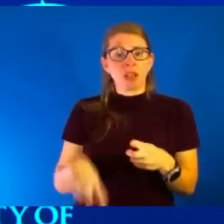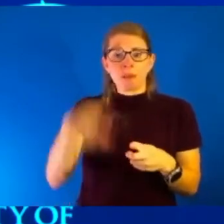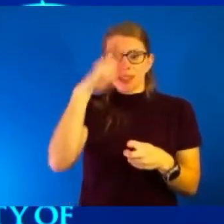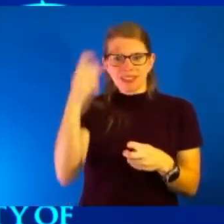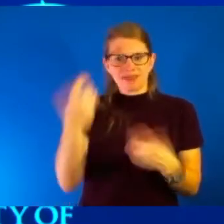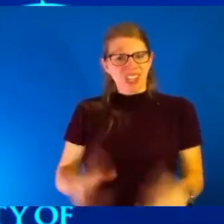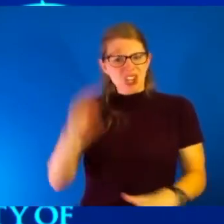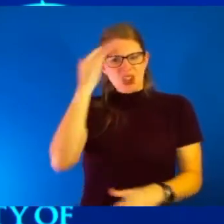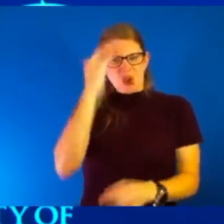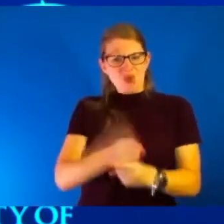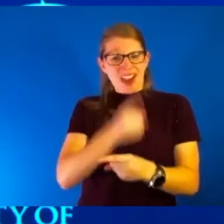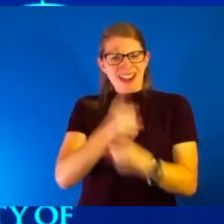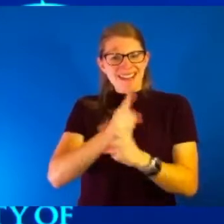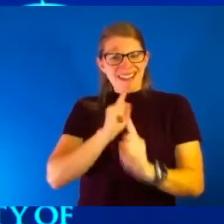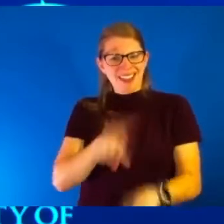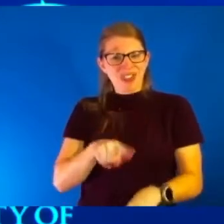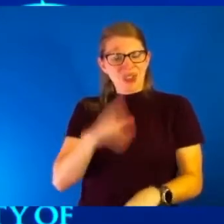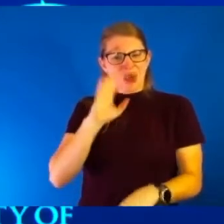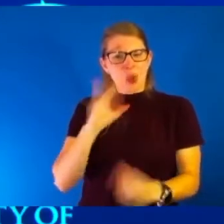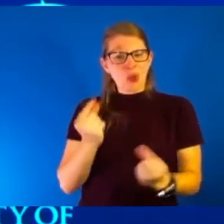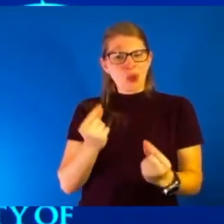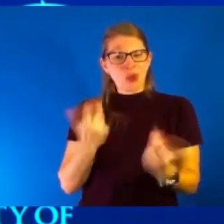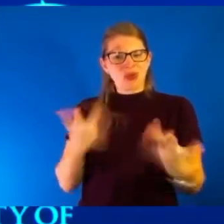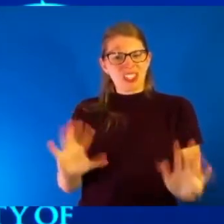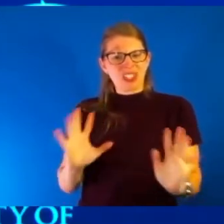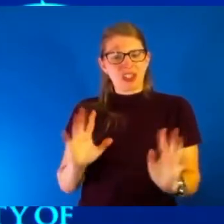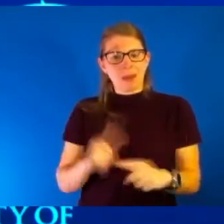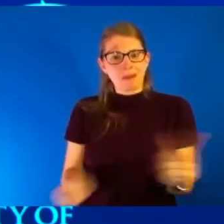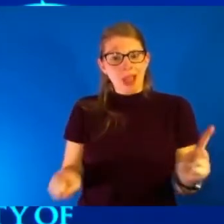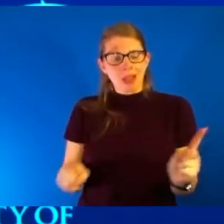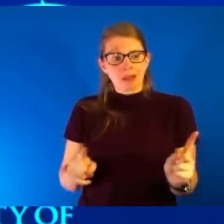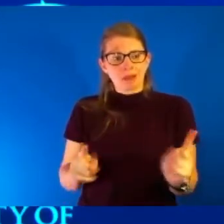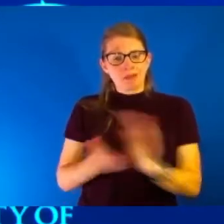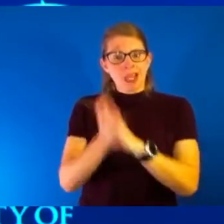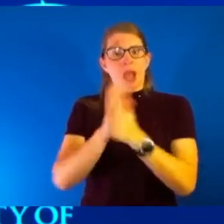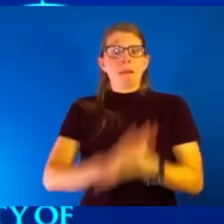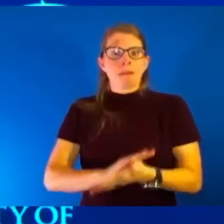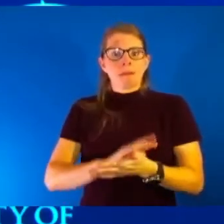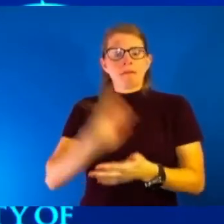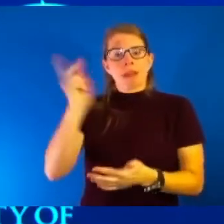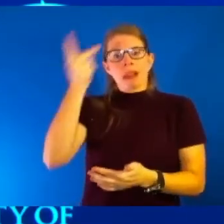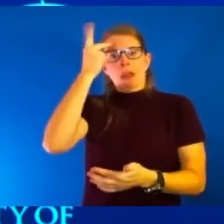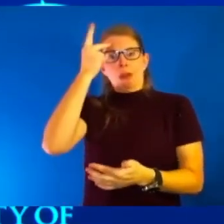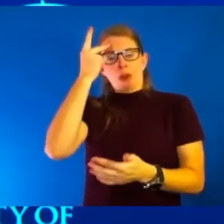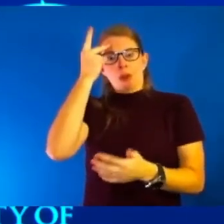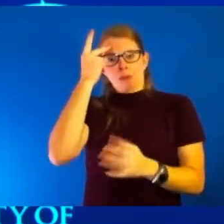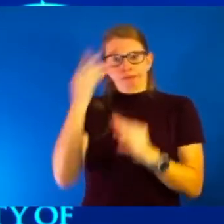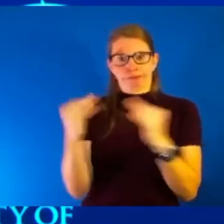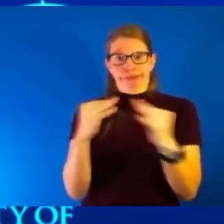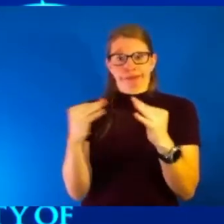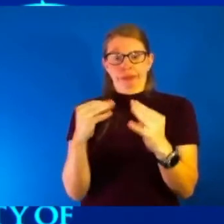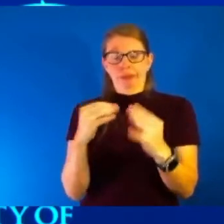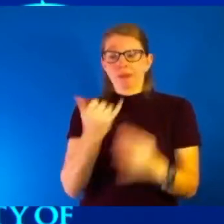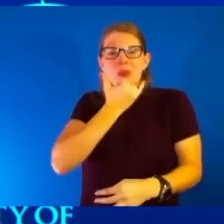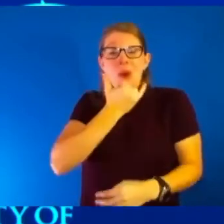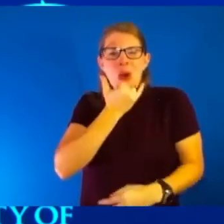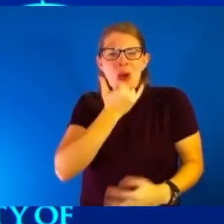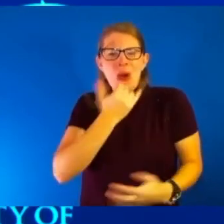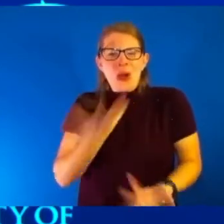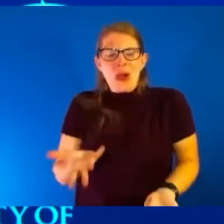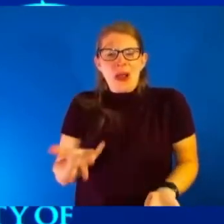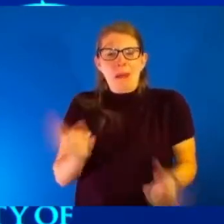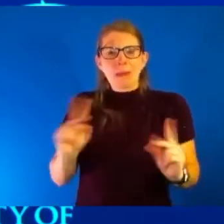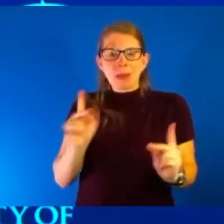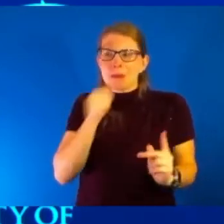We know what to do. But we get into this political battle over it. And that is just that's just wrong. And it's unfortunate that people have to suffer that.